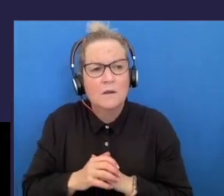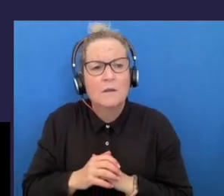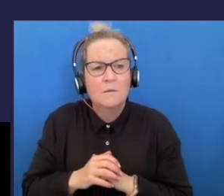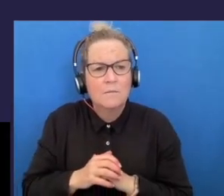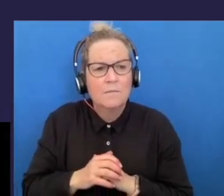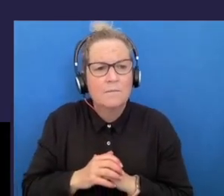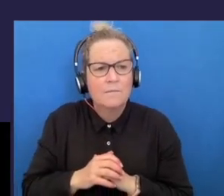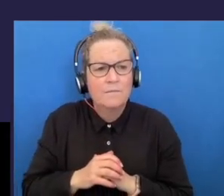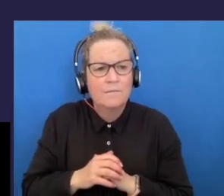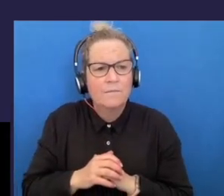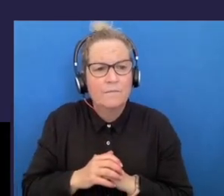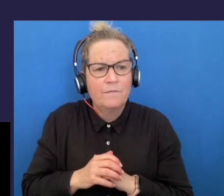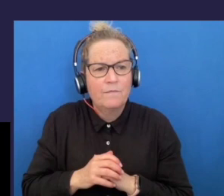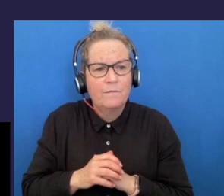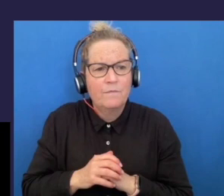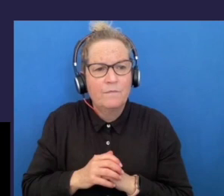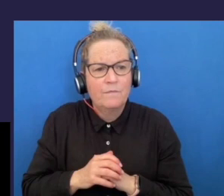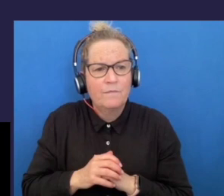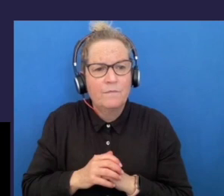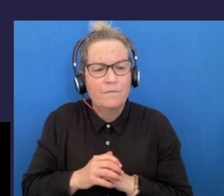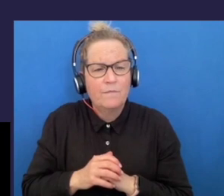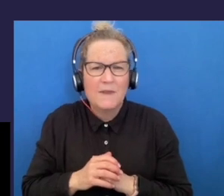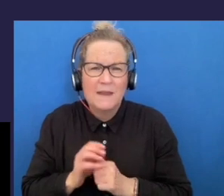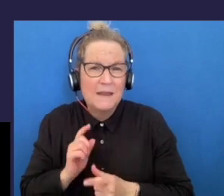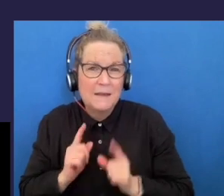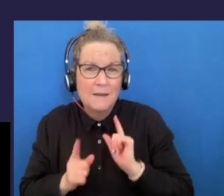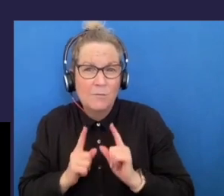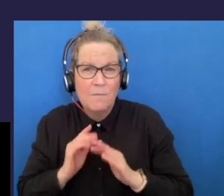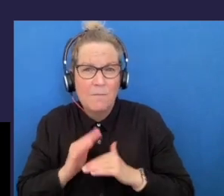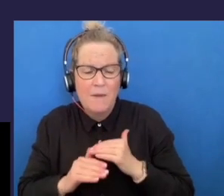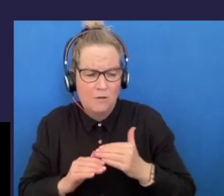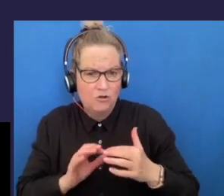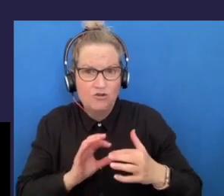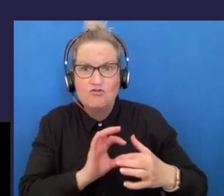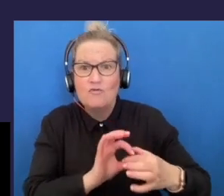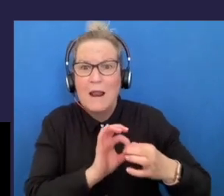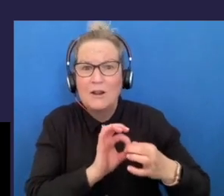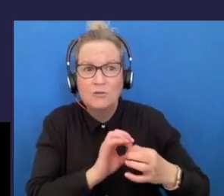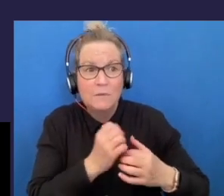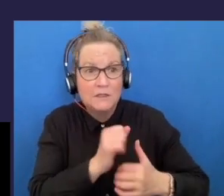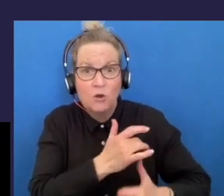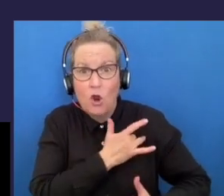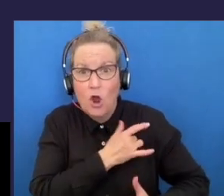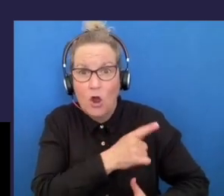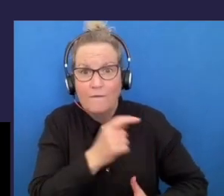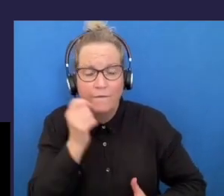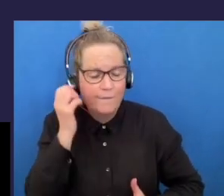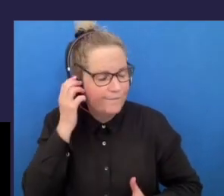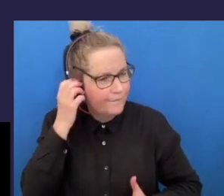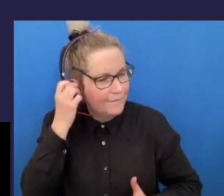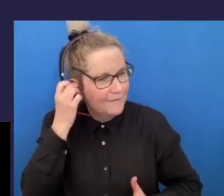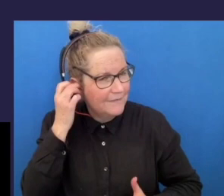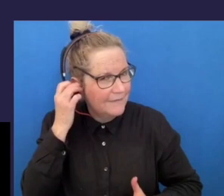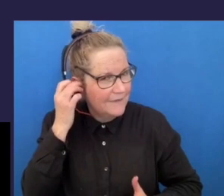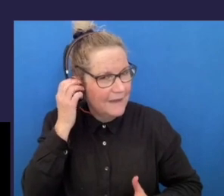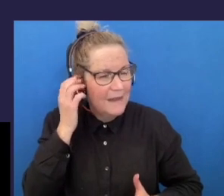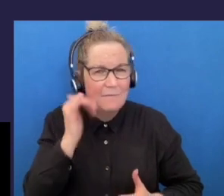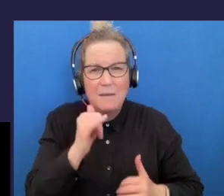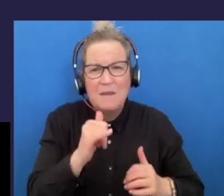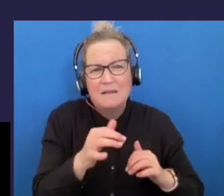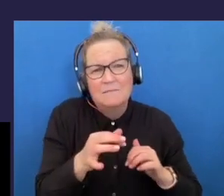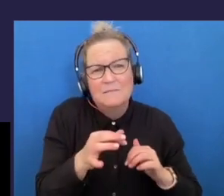part is about relationships that are living so it can be husband wife father son